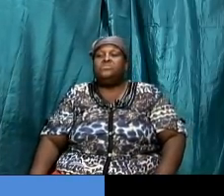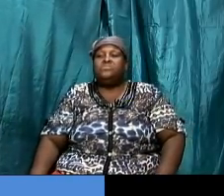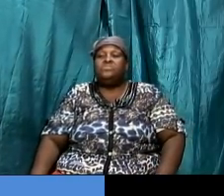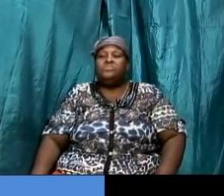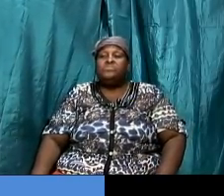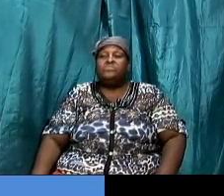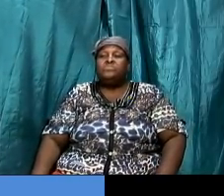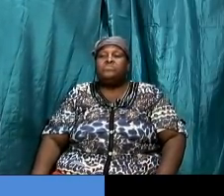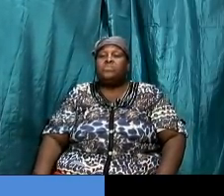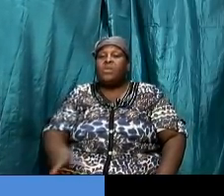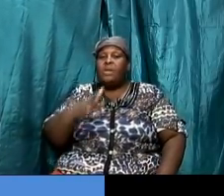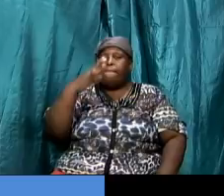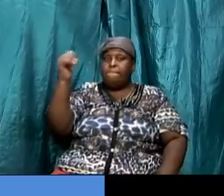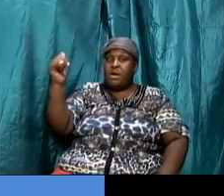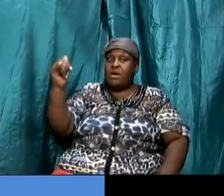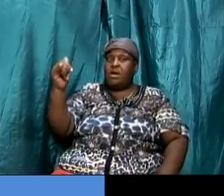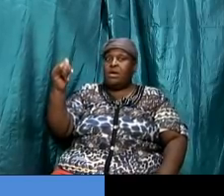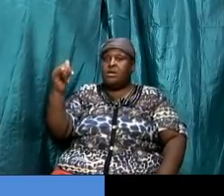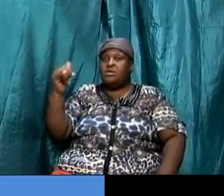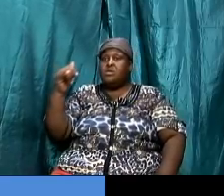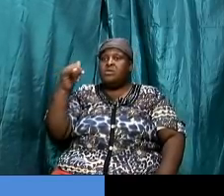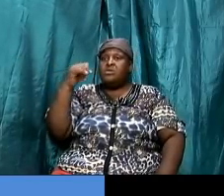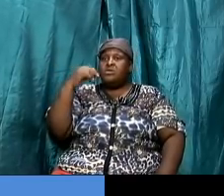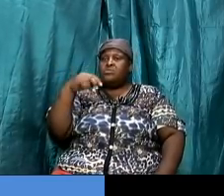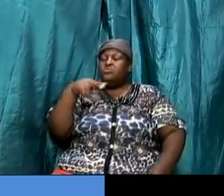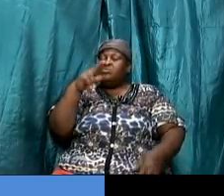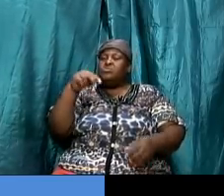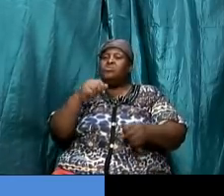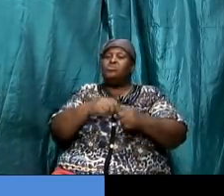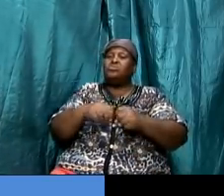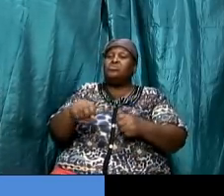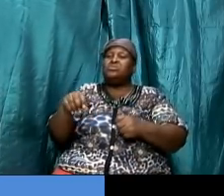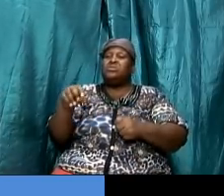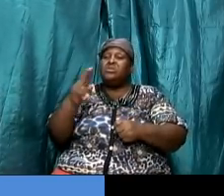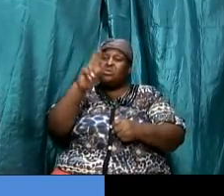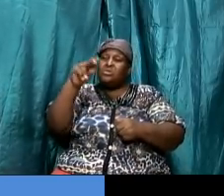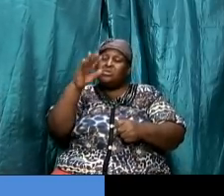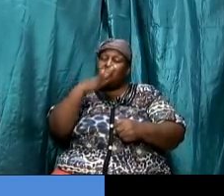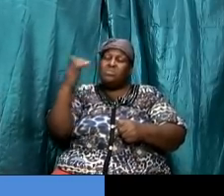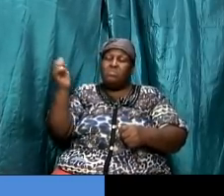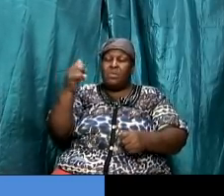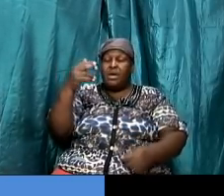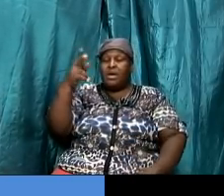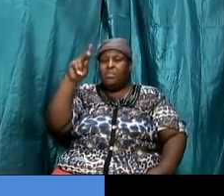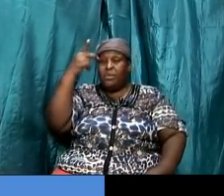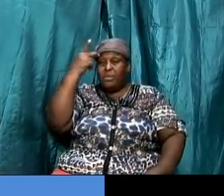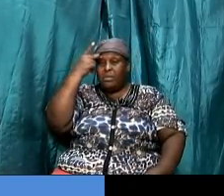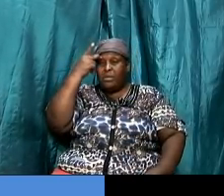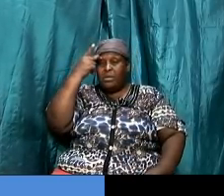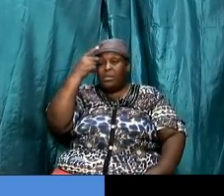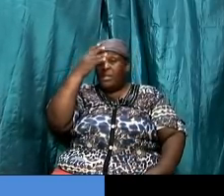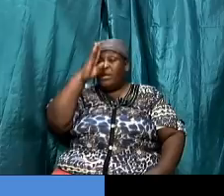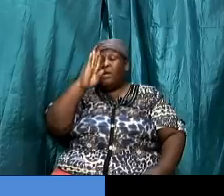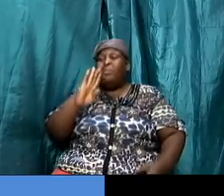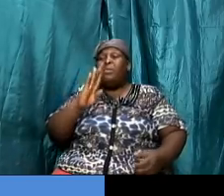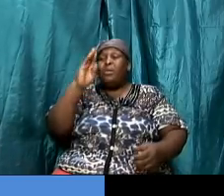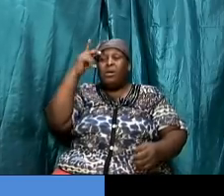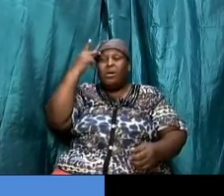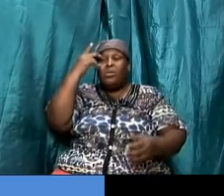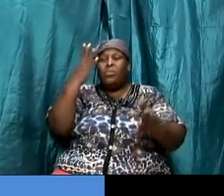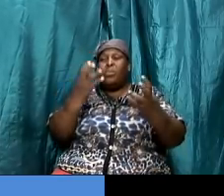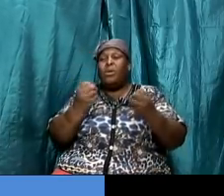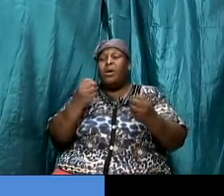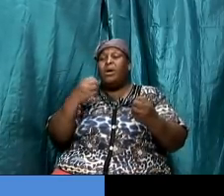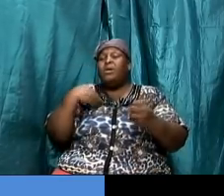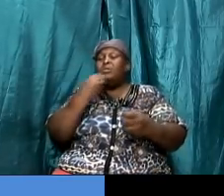so by the allegory used by paul paul wanted us to understand that what